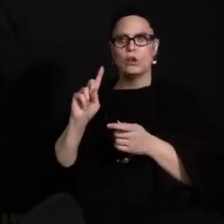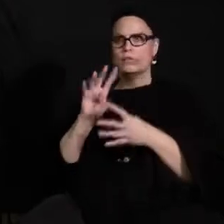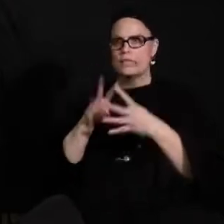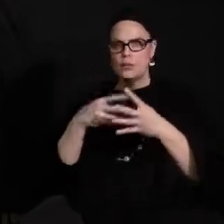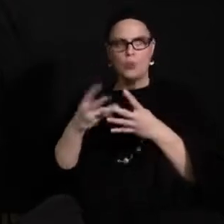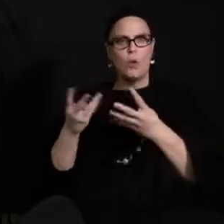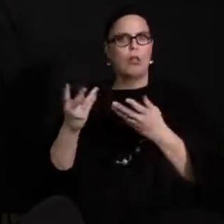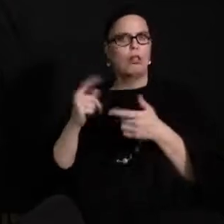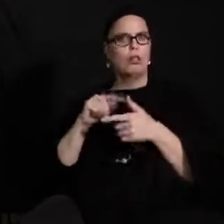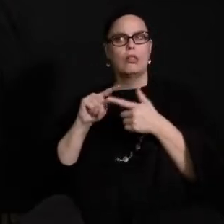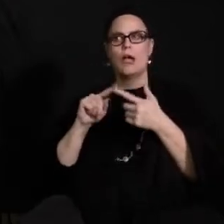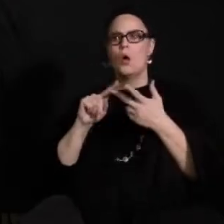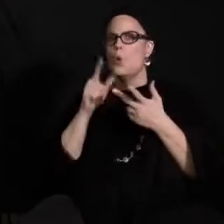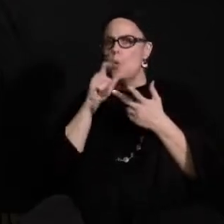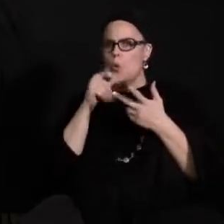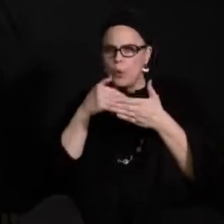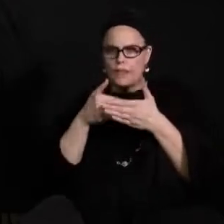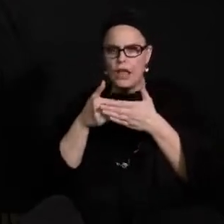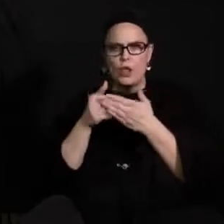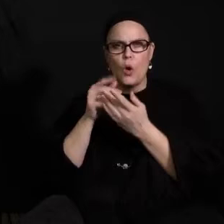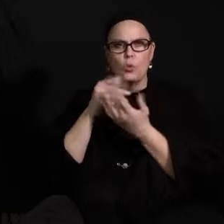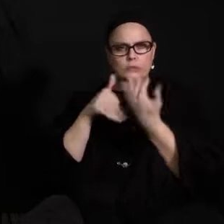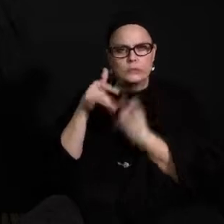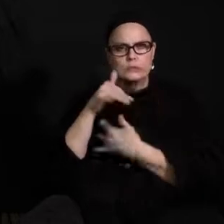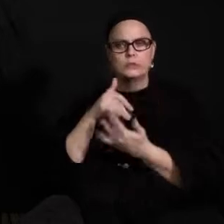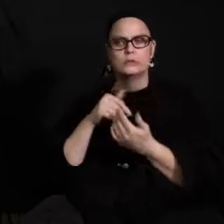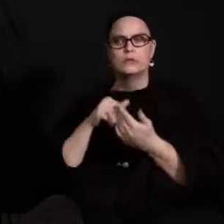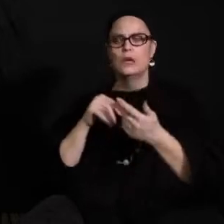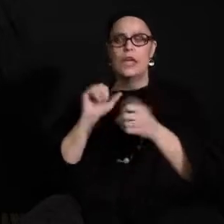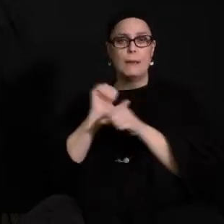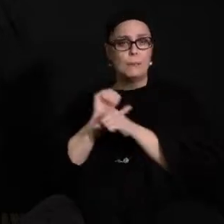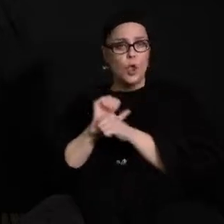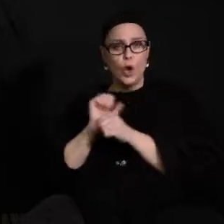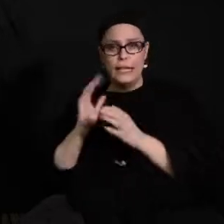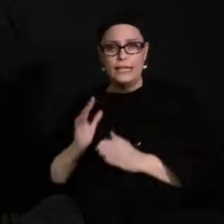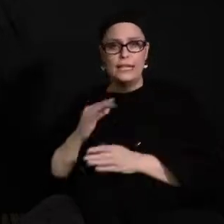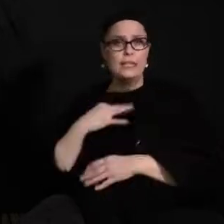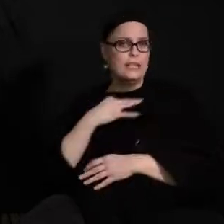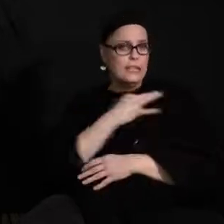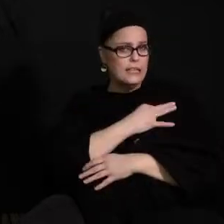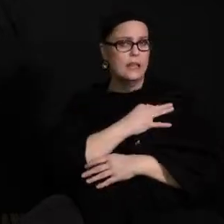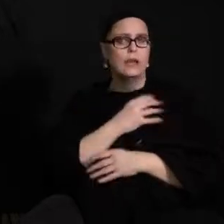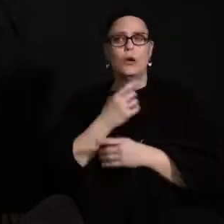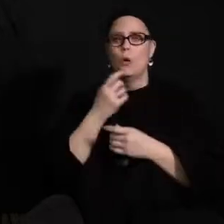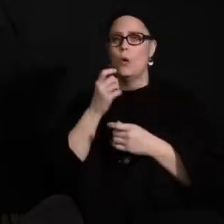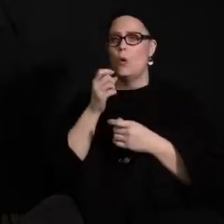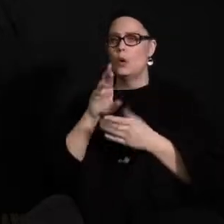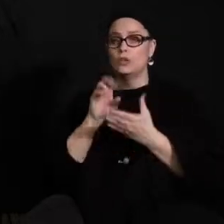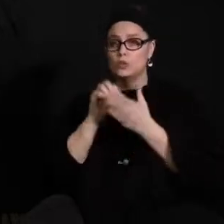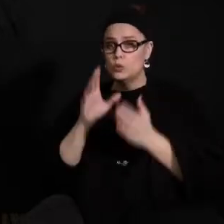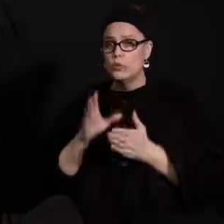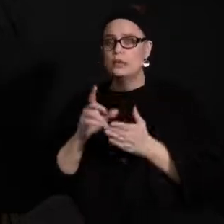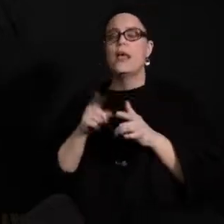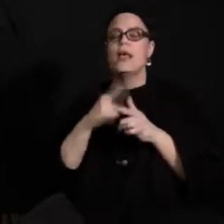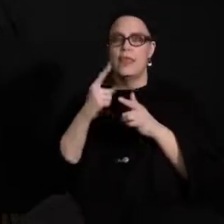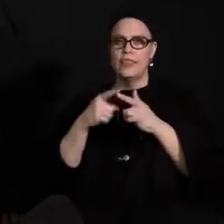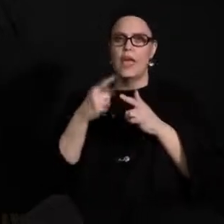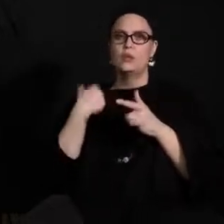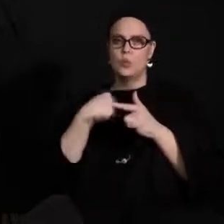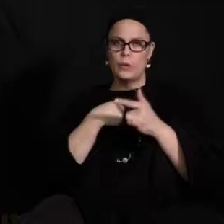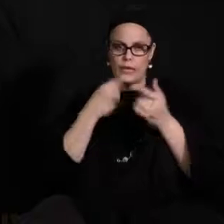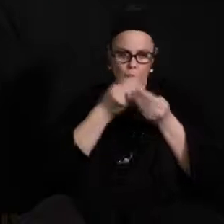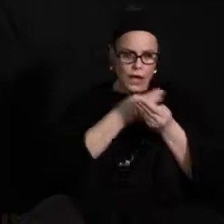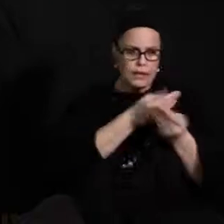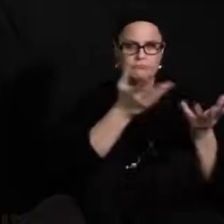had close contact with that employee or student. And then we do from there notify our families or employees